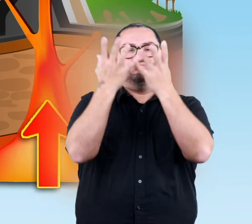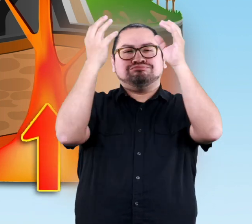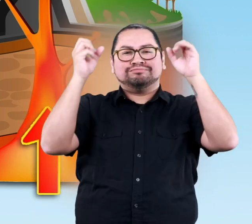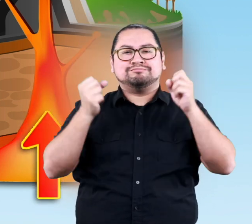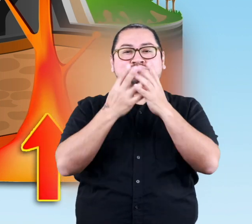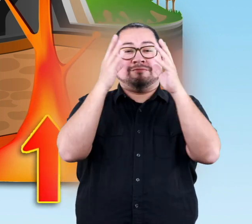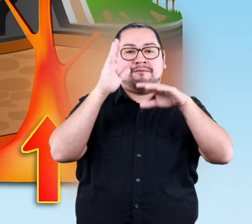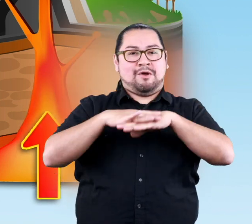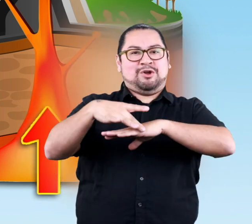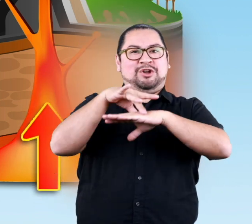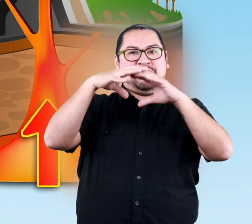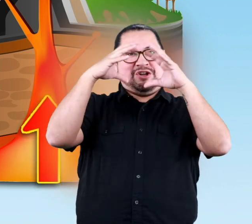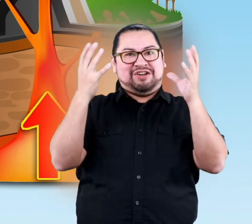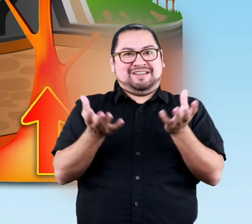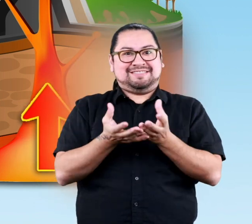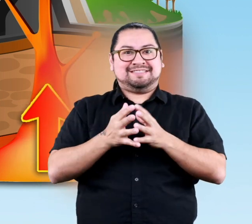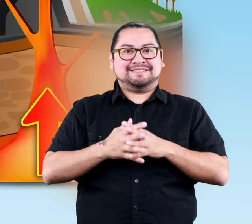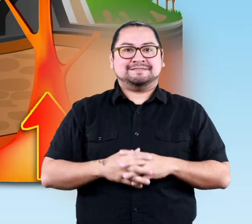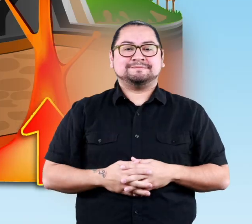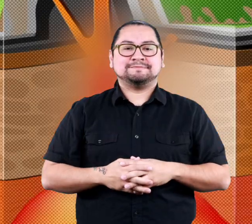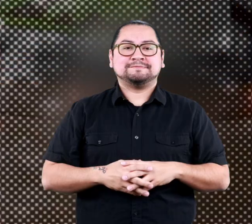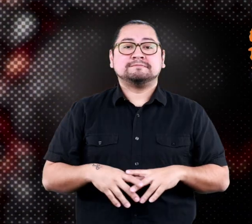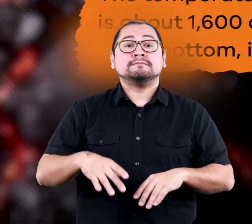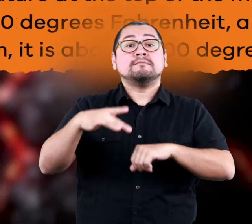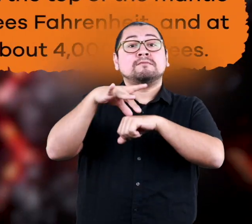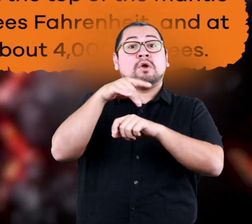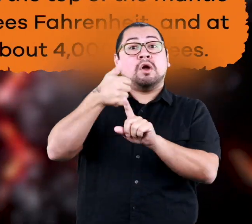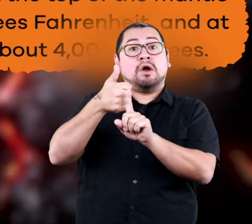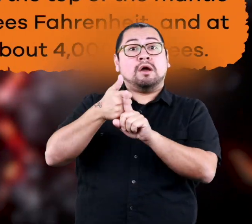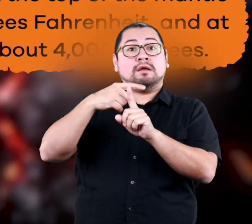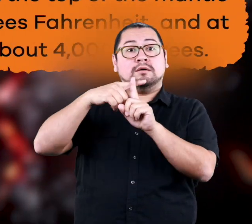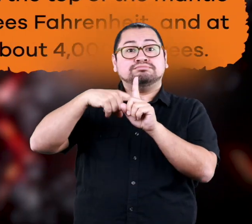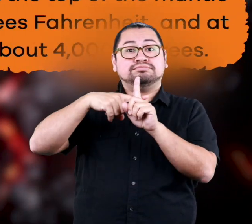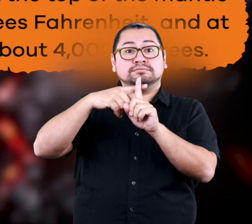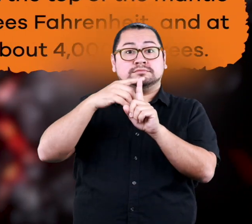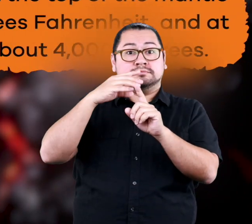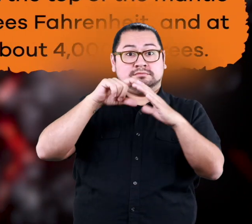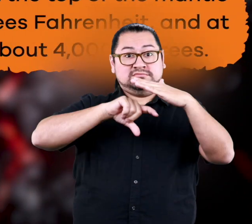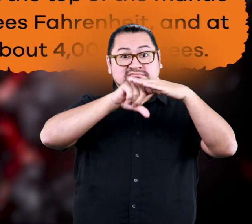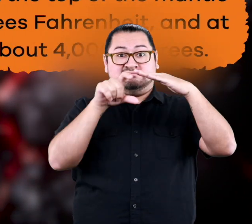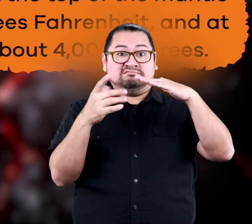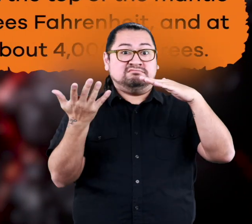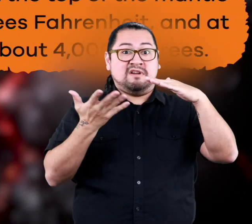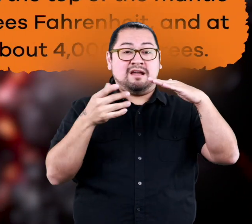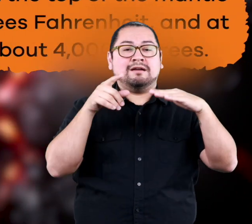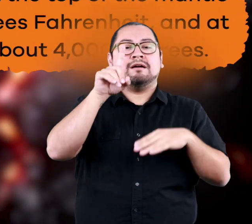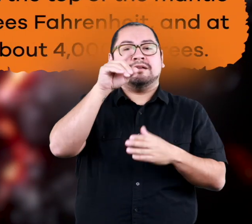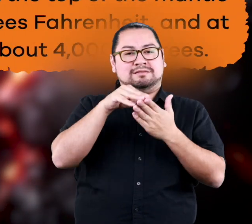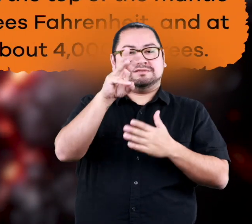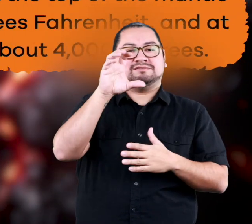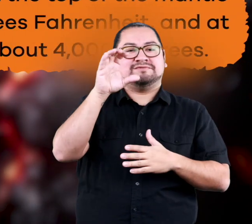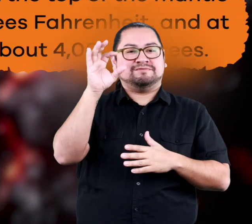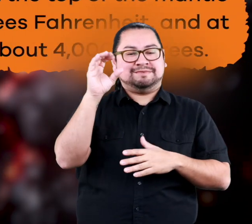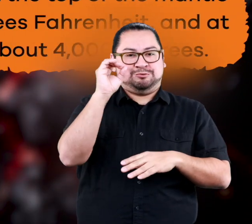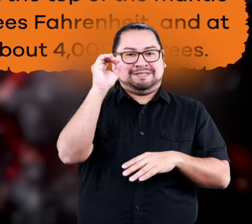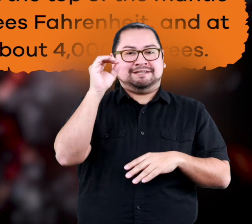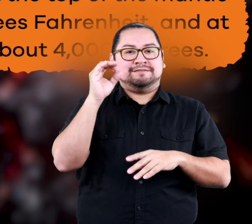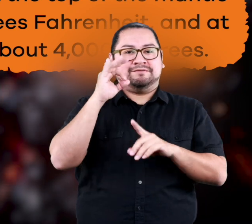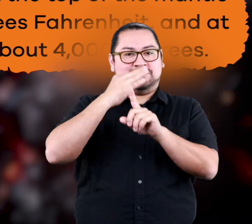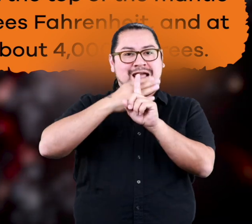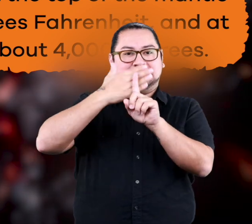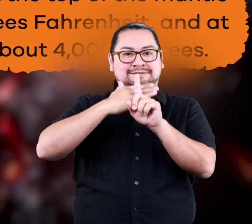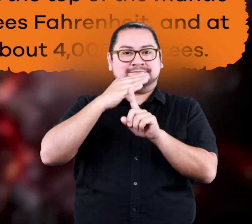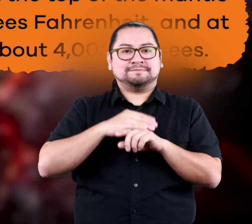activity on the earth's surface. The temperature at the top of the mantle is about 1600